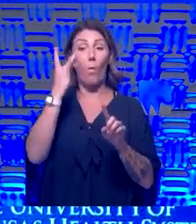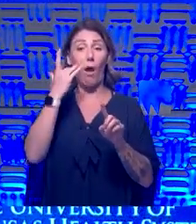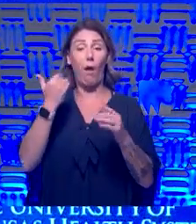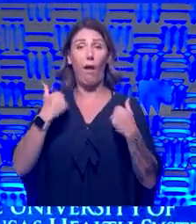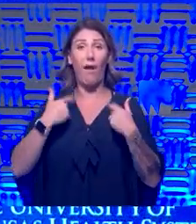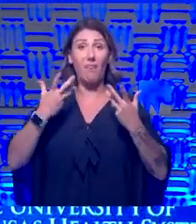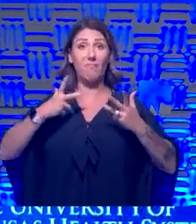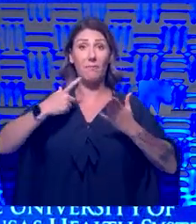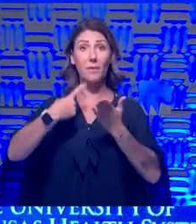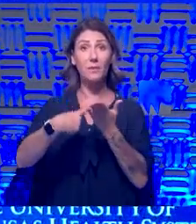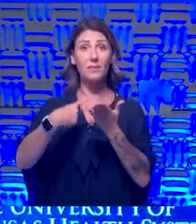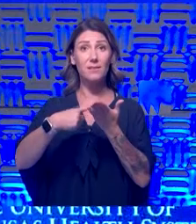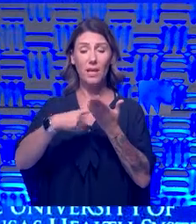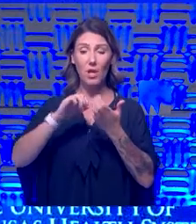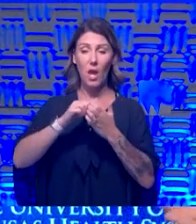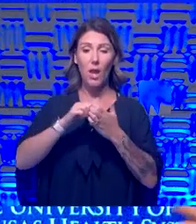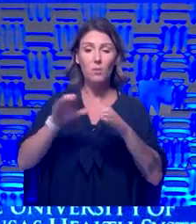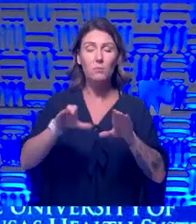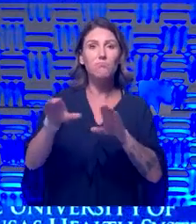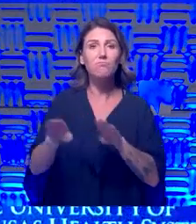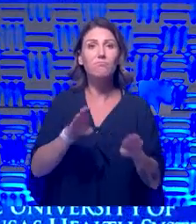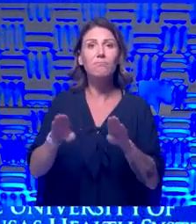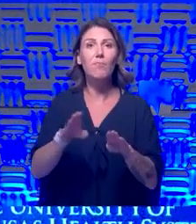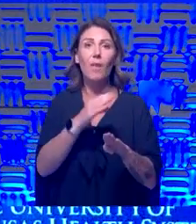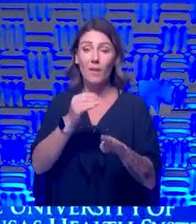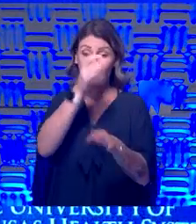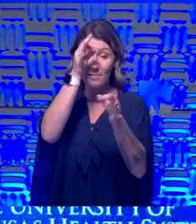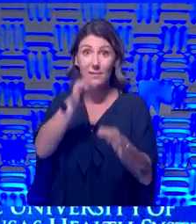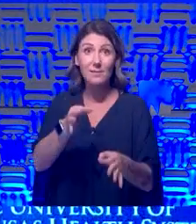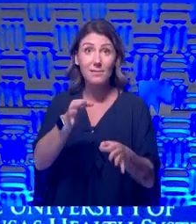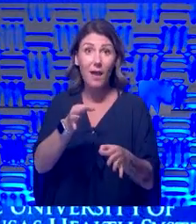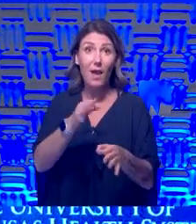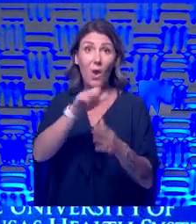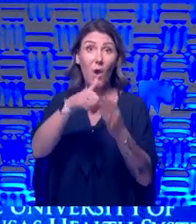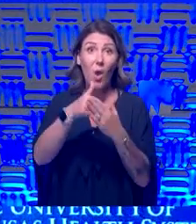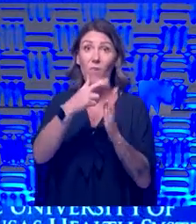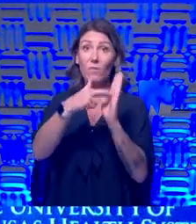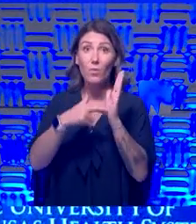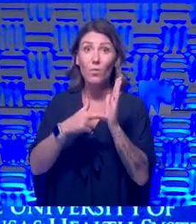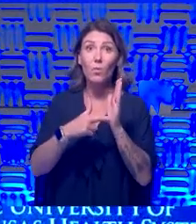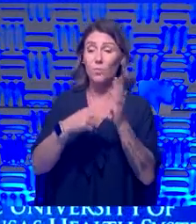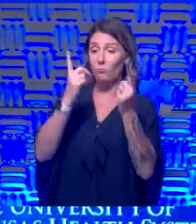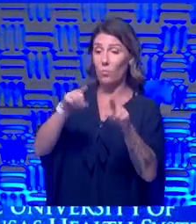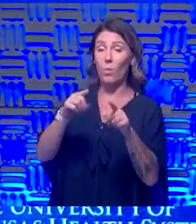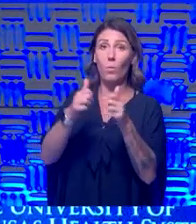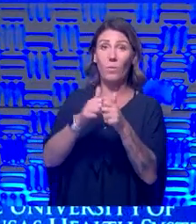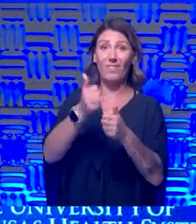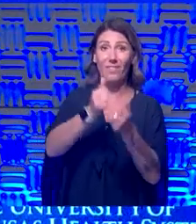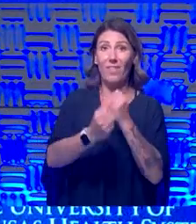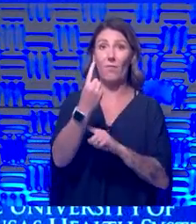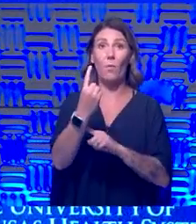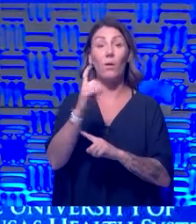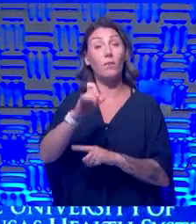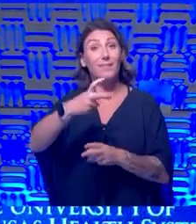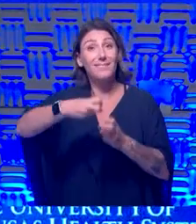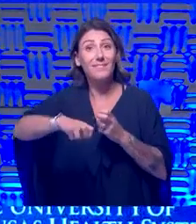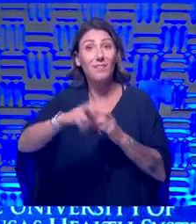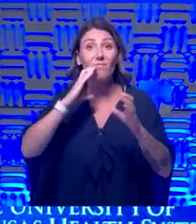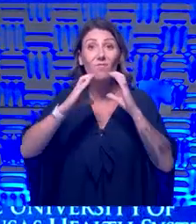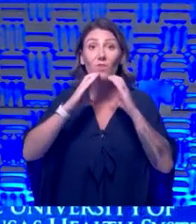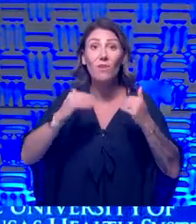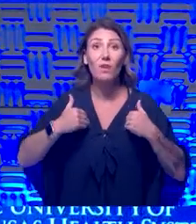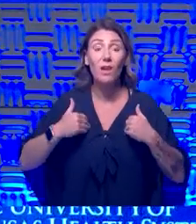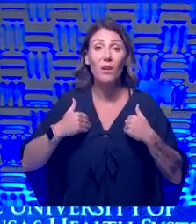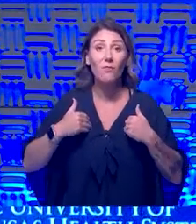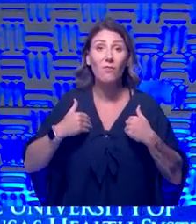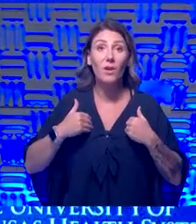how you want to conduct yourself and how you're going to do it. And you've decided and agreed upon the rules of engagement. That's a hard conversation to have, but I don't know of